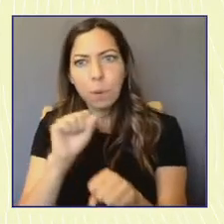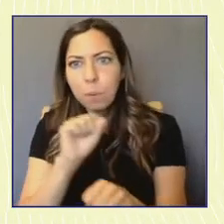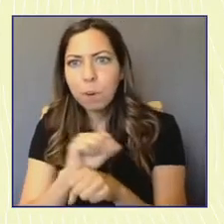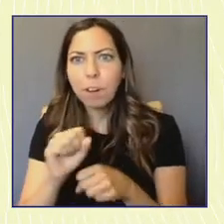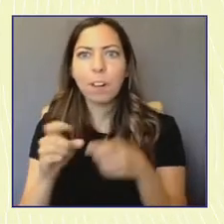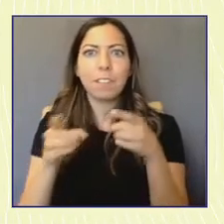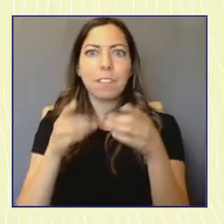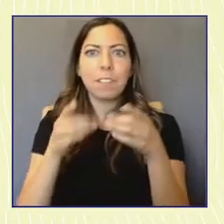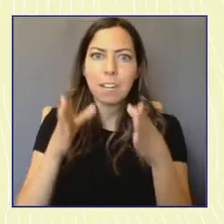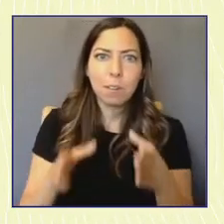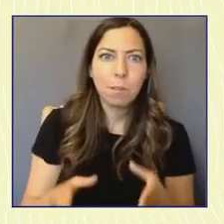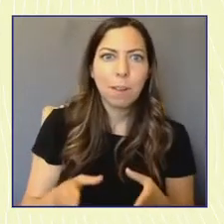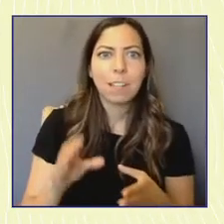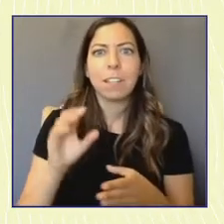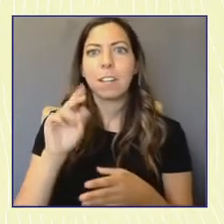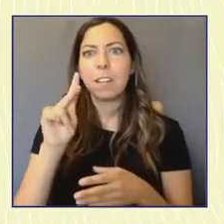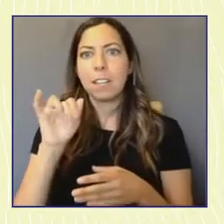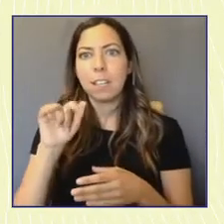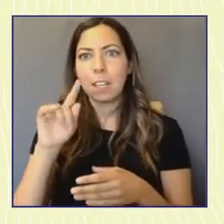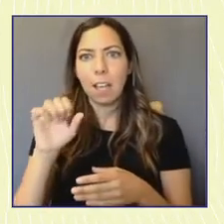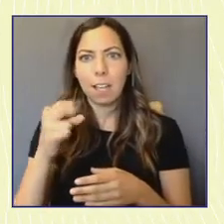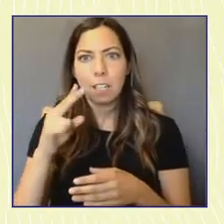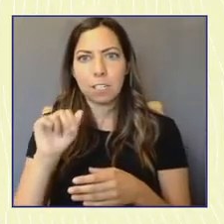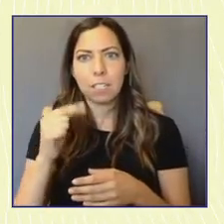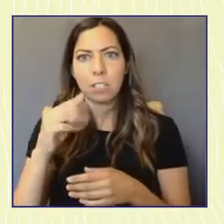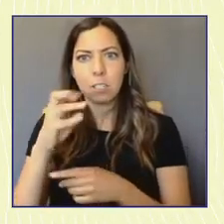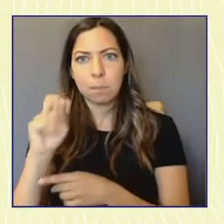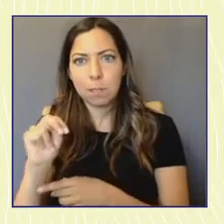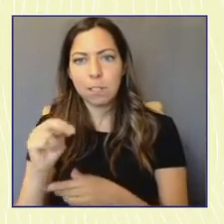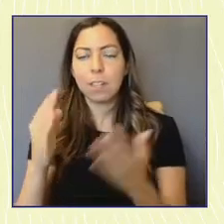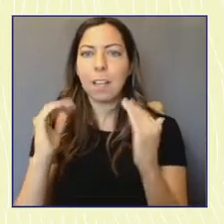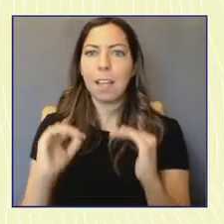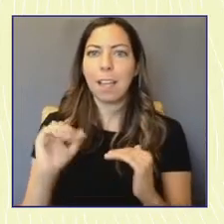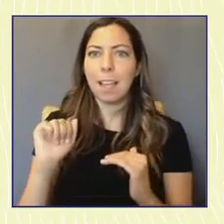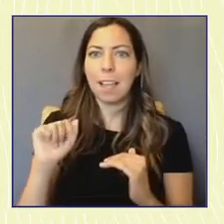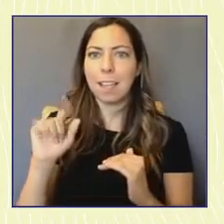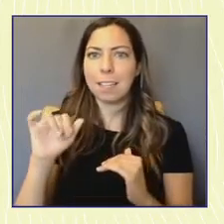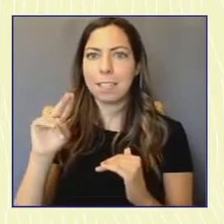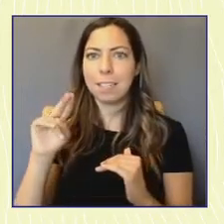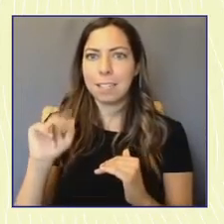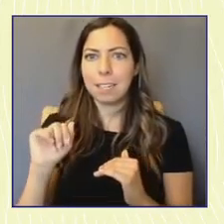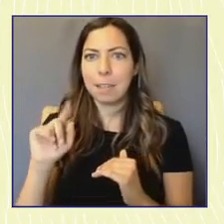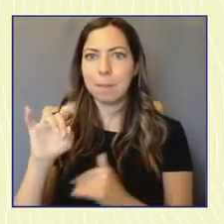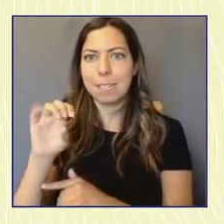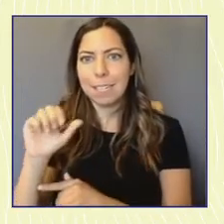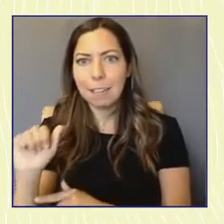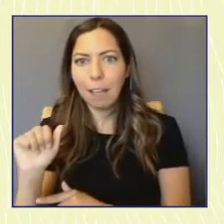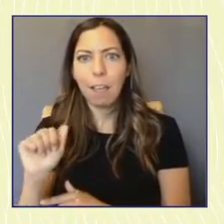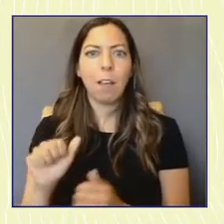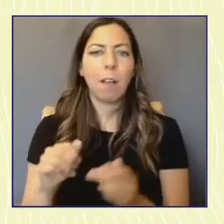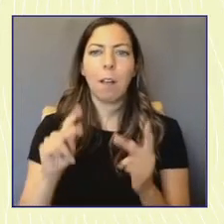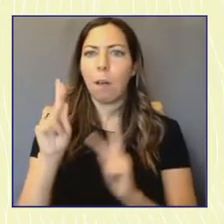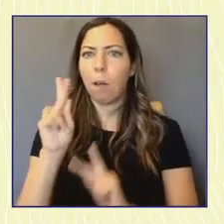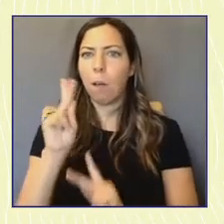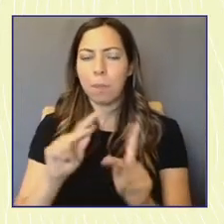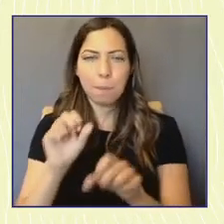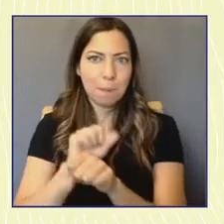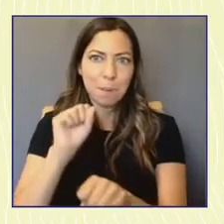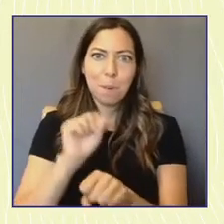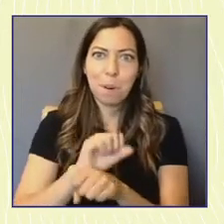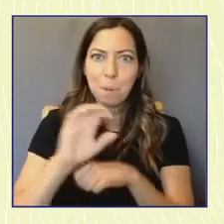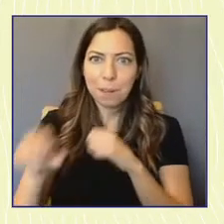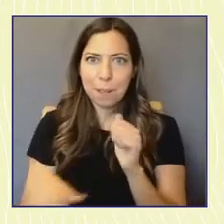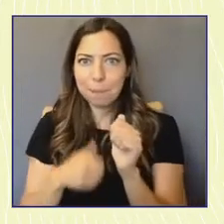Kawashima Ginsburg team members like Alberto Medina Sarah keys working behind the scenes you have made this all so seamless.